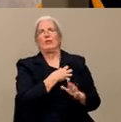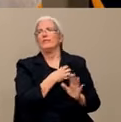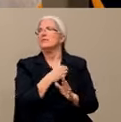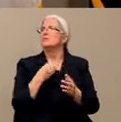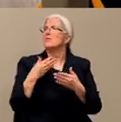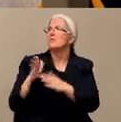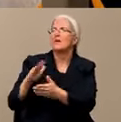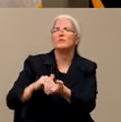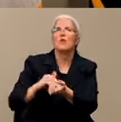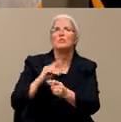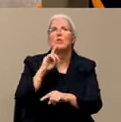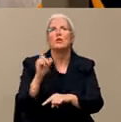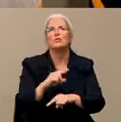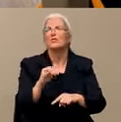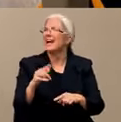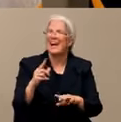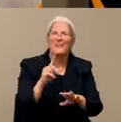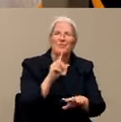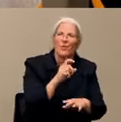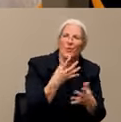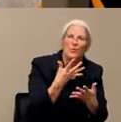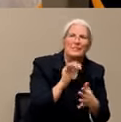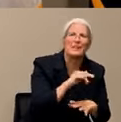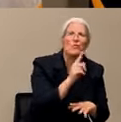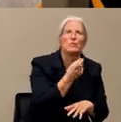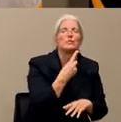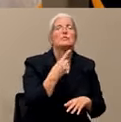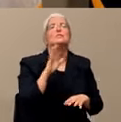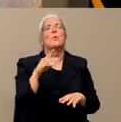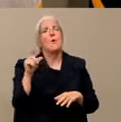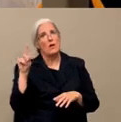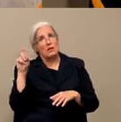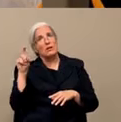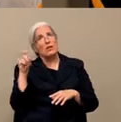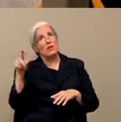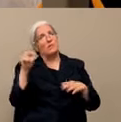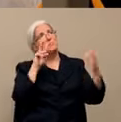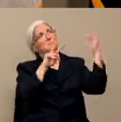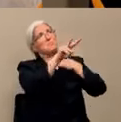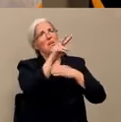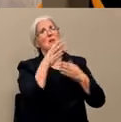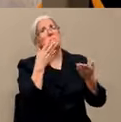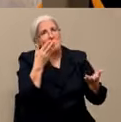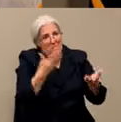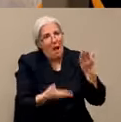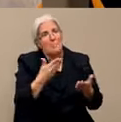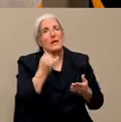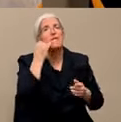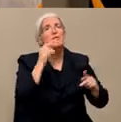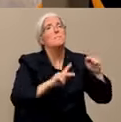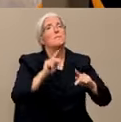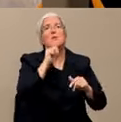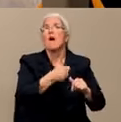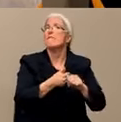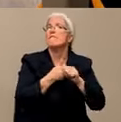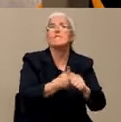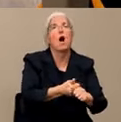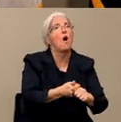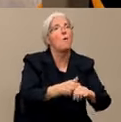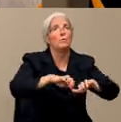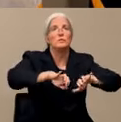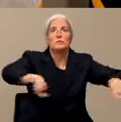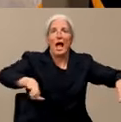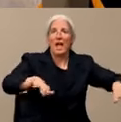Sure. It's in terms of quarantine. Yeah. And so the question is, are we headed towards a mandatory quarantine if we